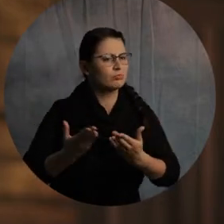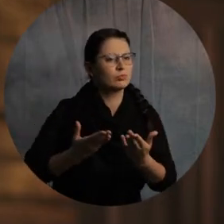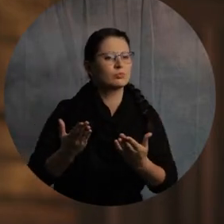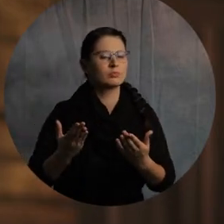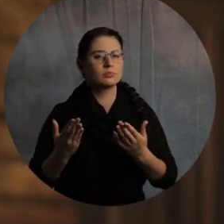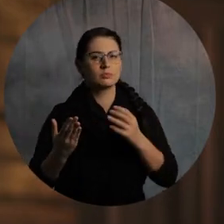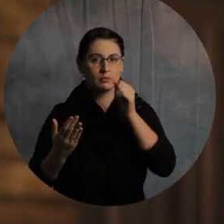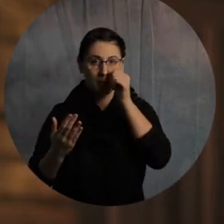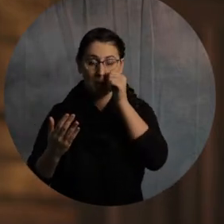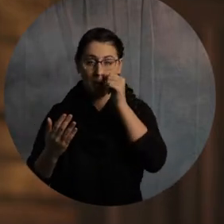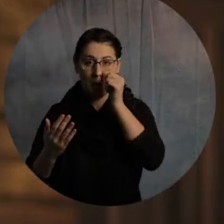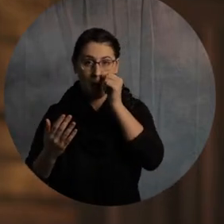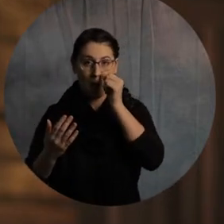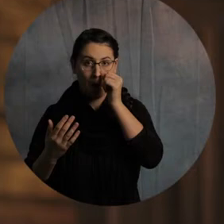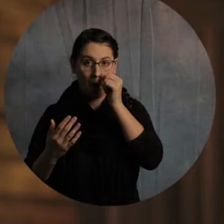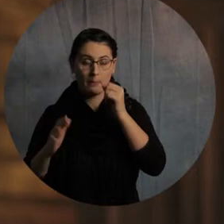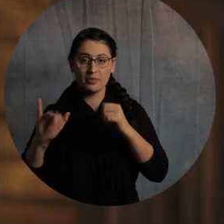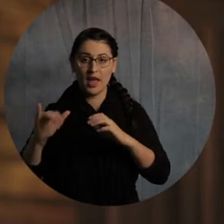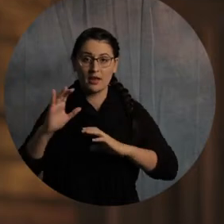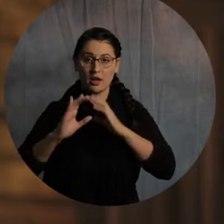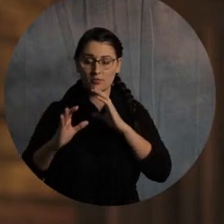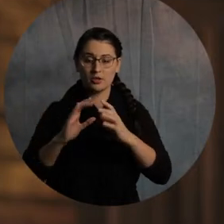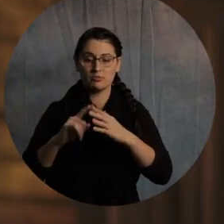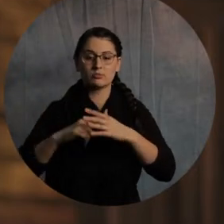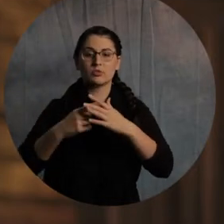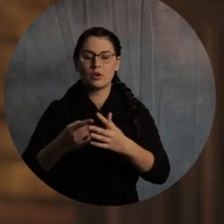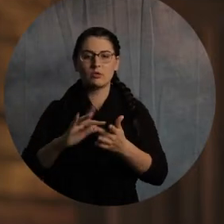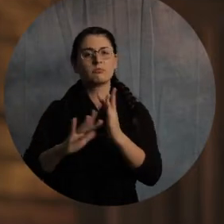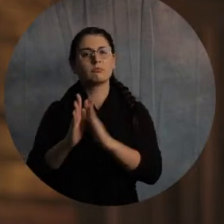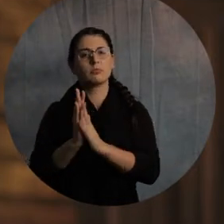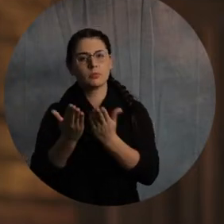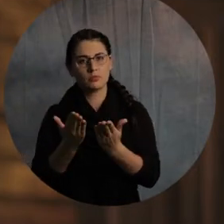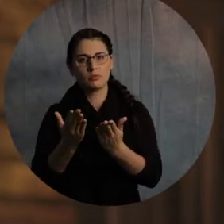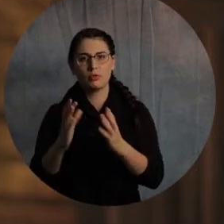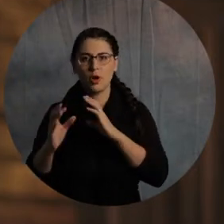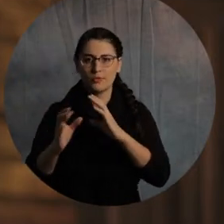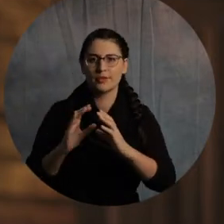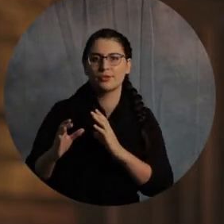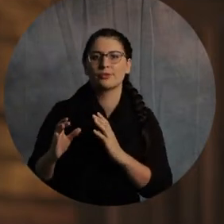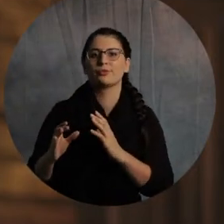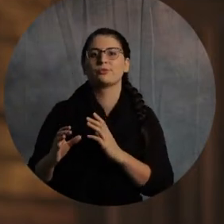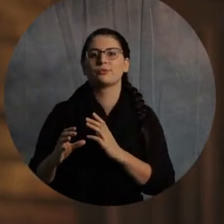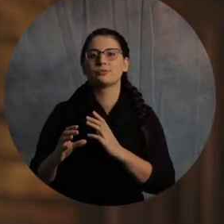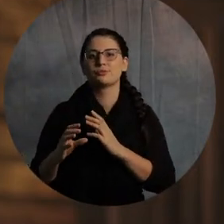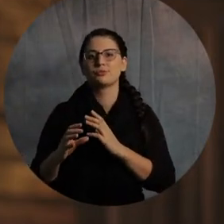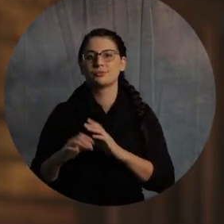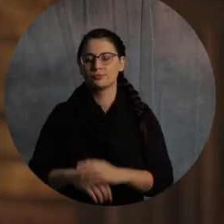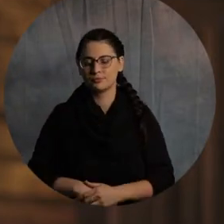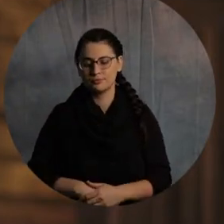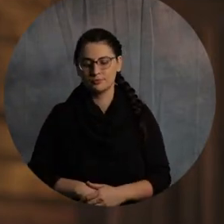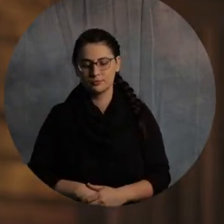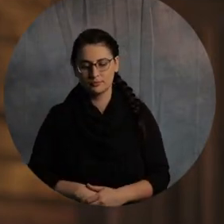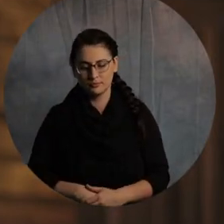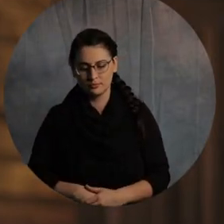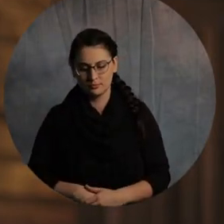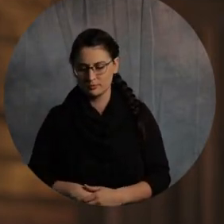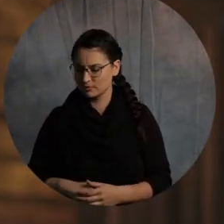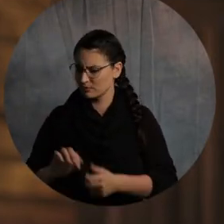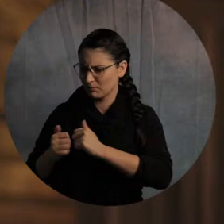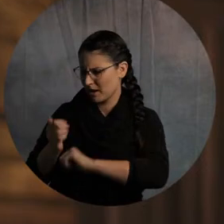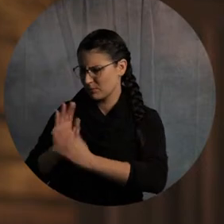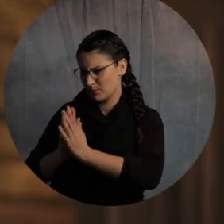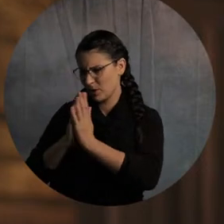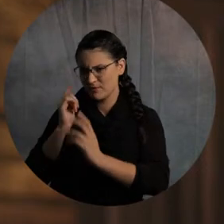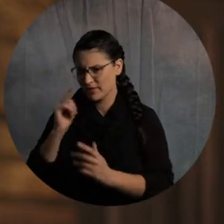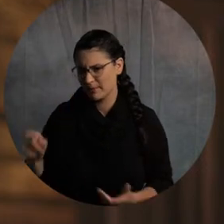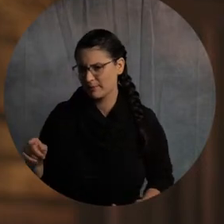into biblical conversations. We want to see them come to know Christ. What does that even mean? We're praying for them. How should we pray for them?